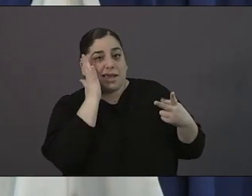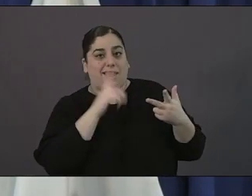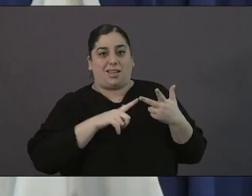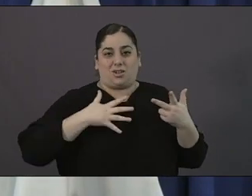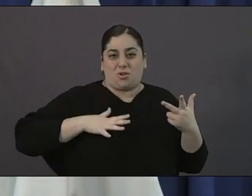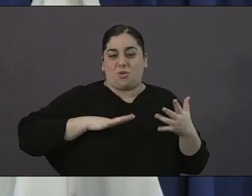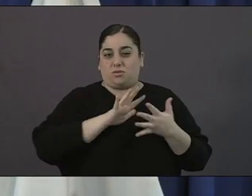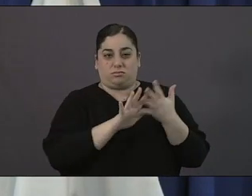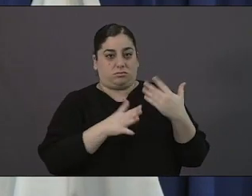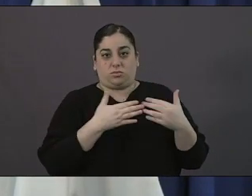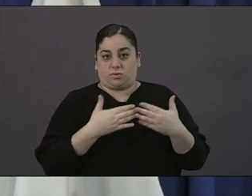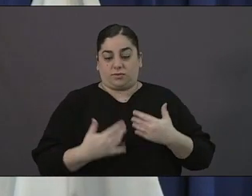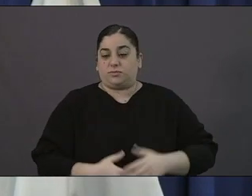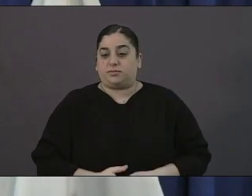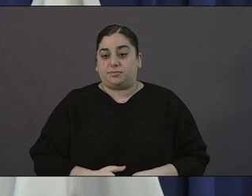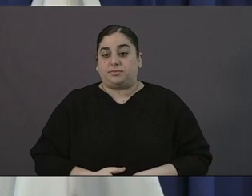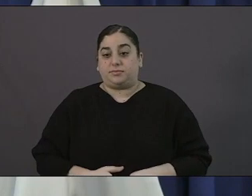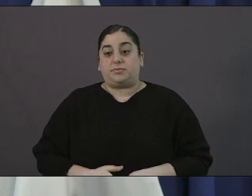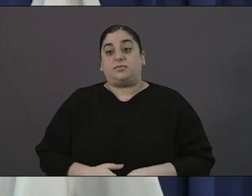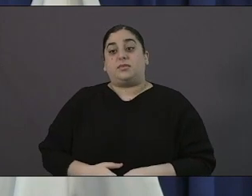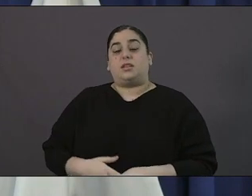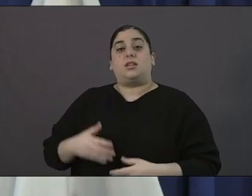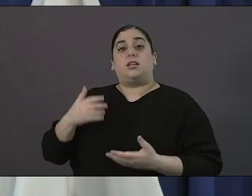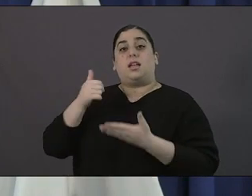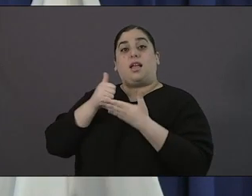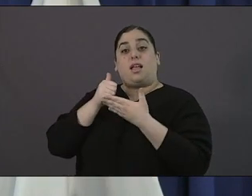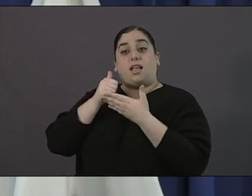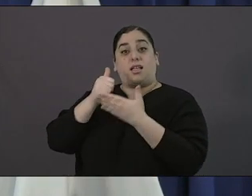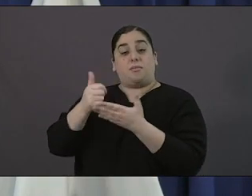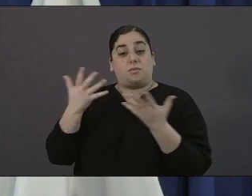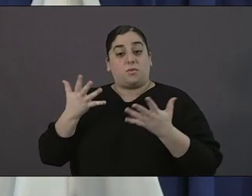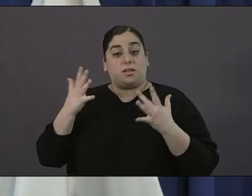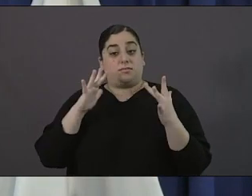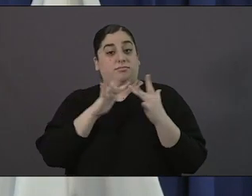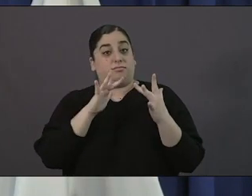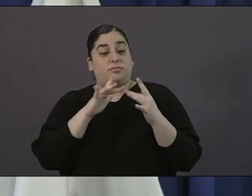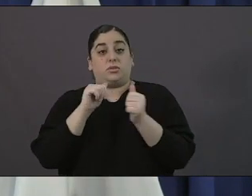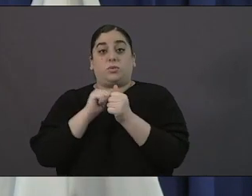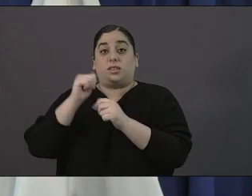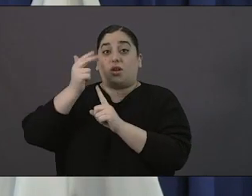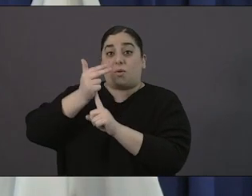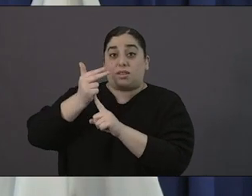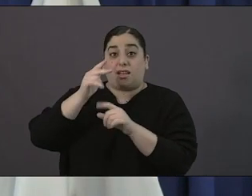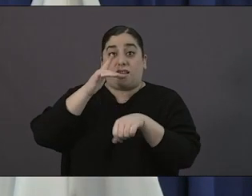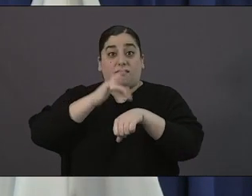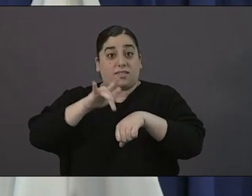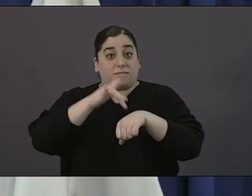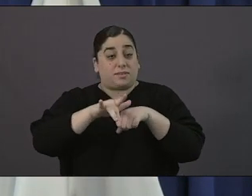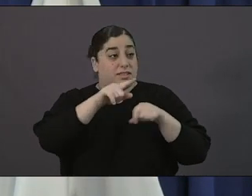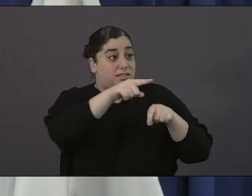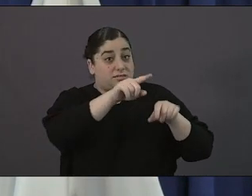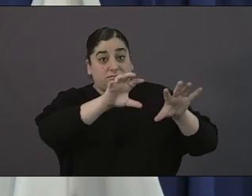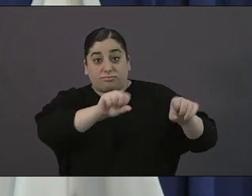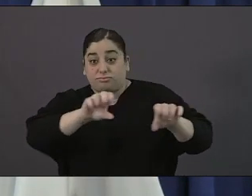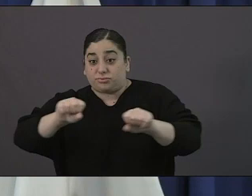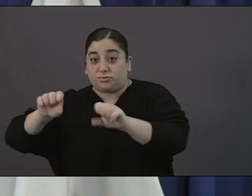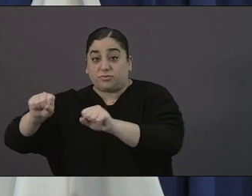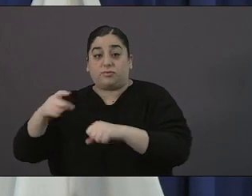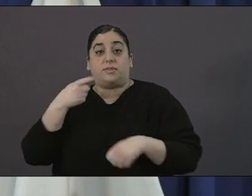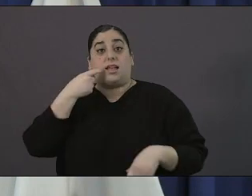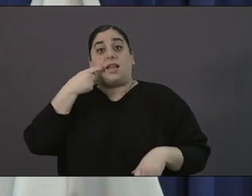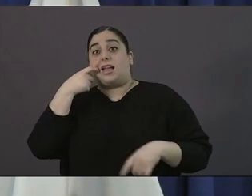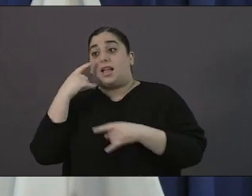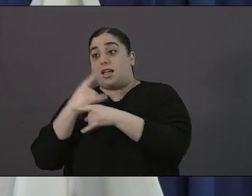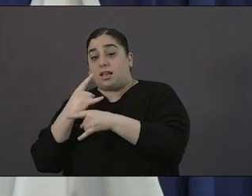it is an all hands on deck effort and all hands on because we need to with one goal how do we get as many people